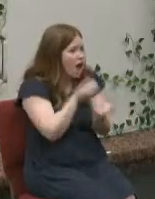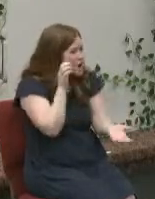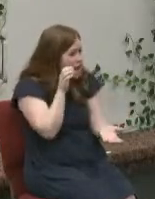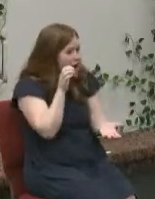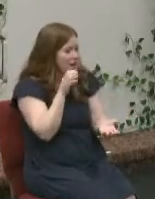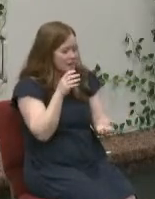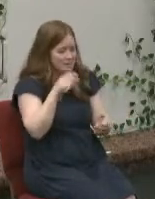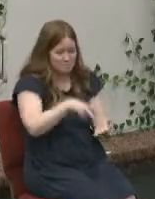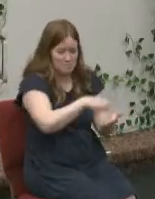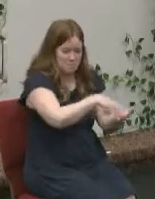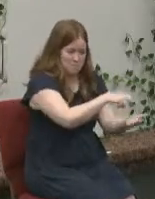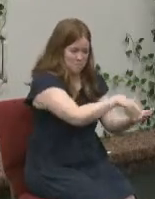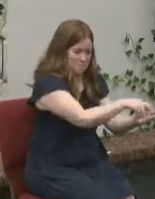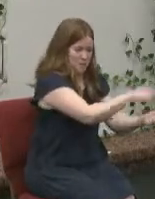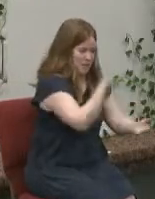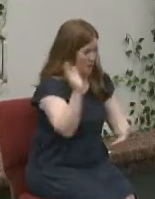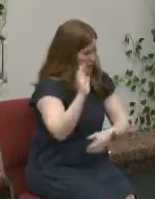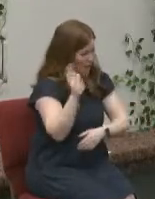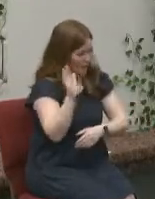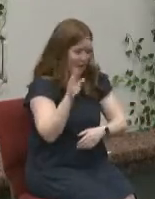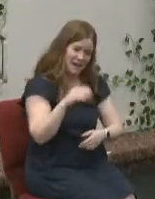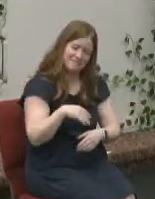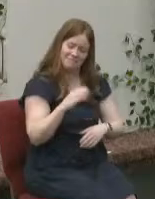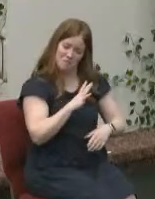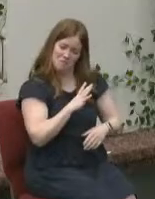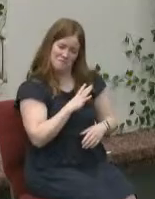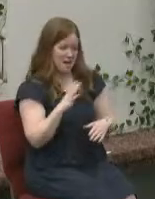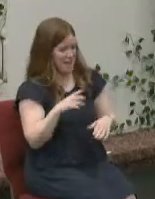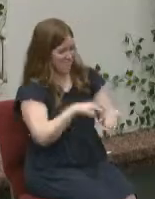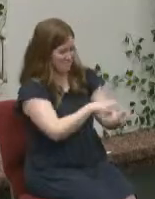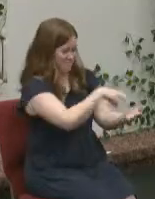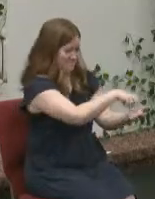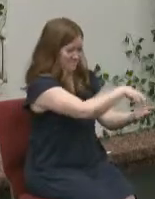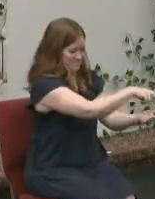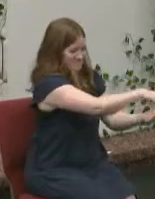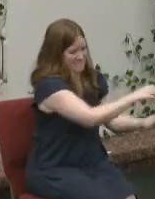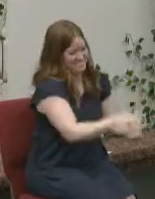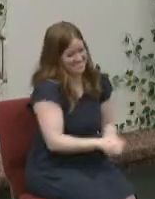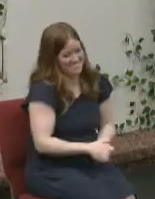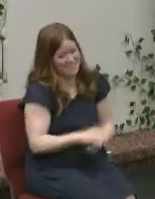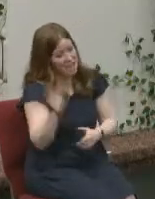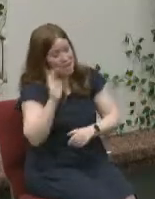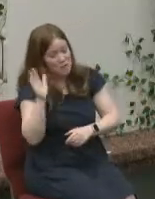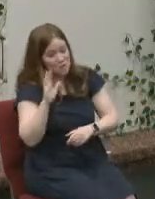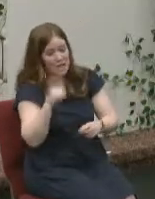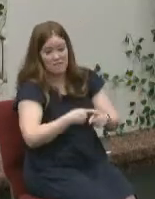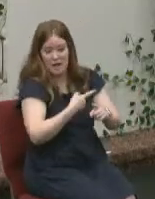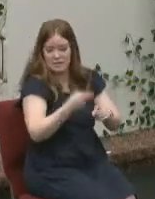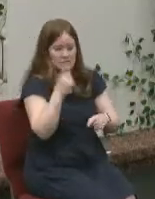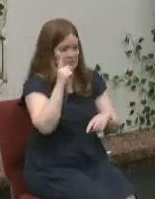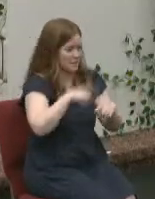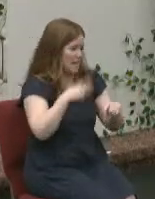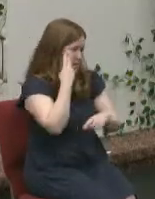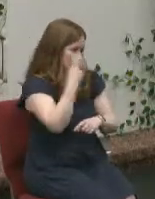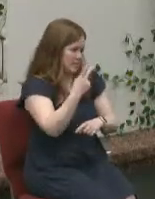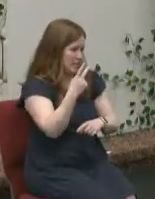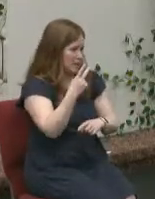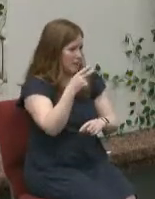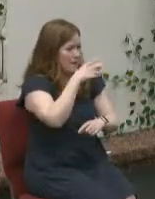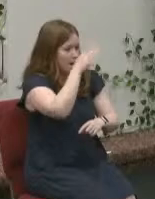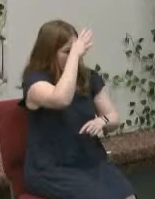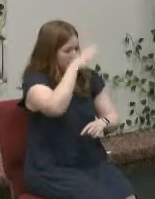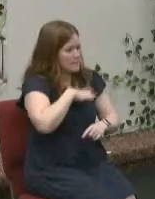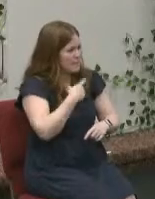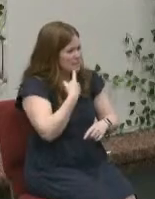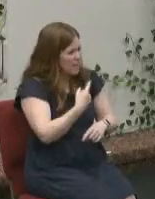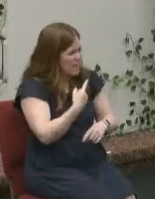feet down the road turns and he waves back at them everything is fine he keeps doing that but wave until he's out of sight and the guy is goes I can't